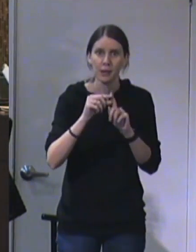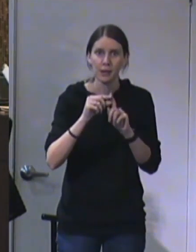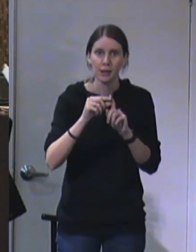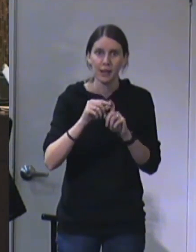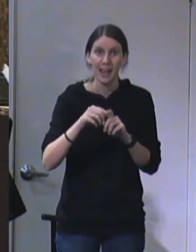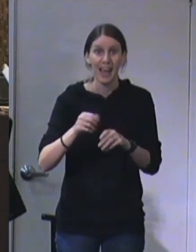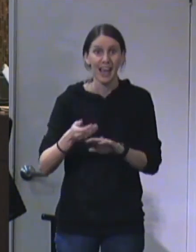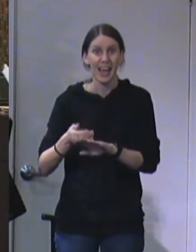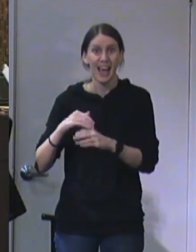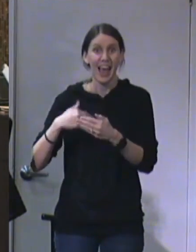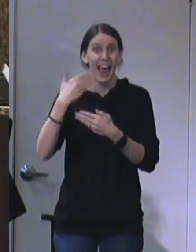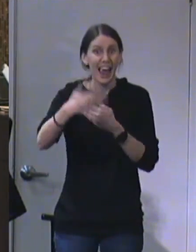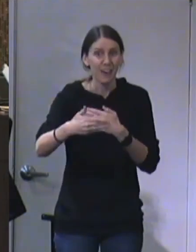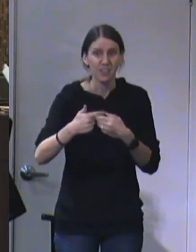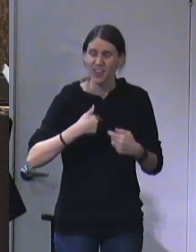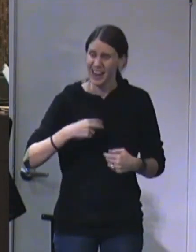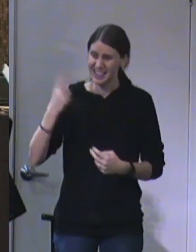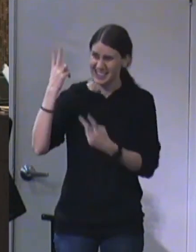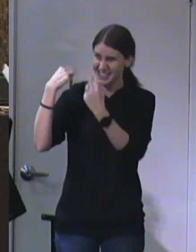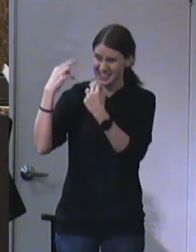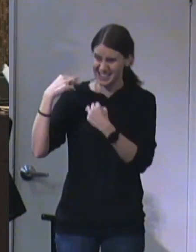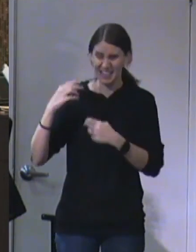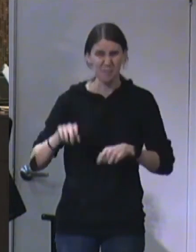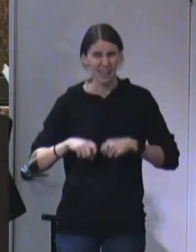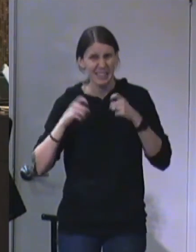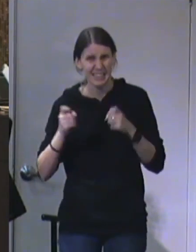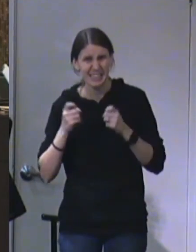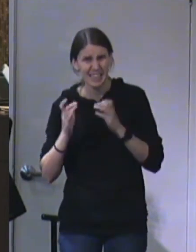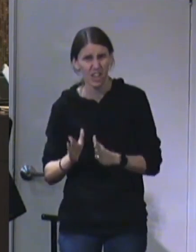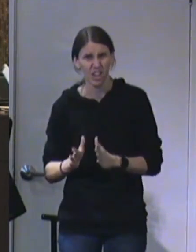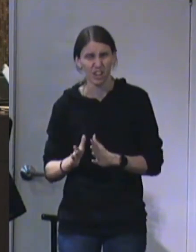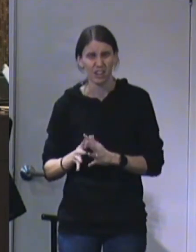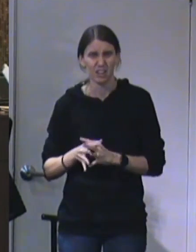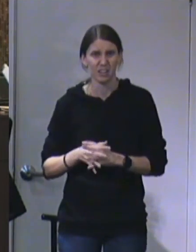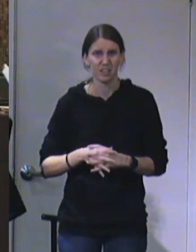having seen just how sinful I am?